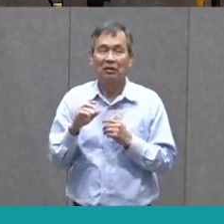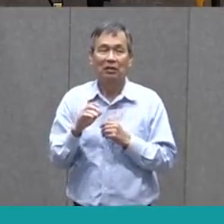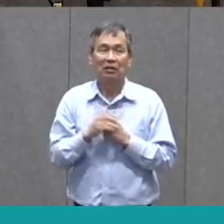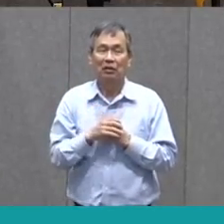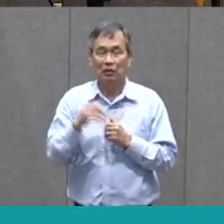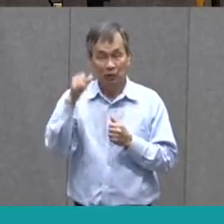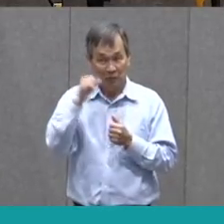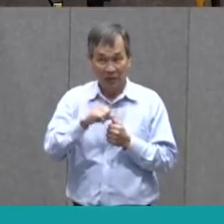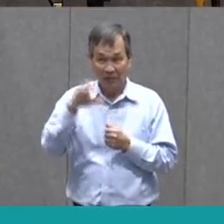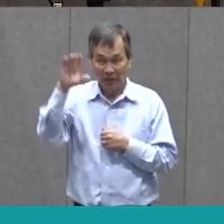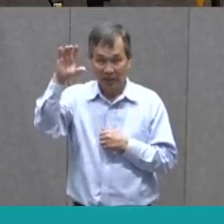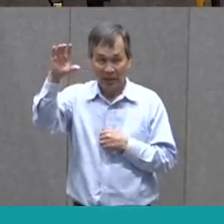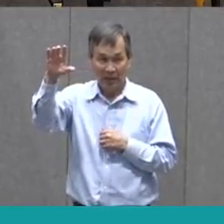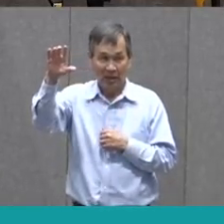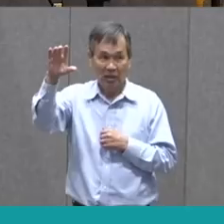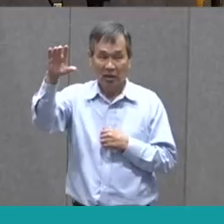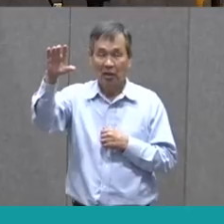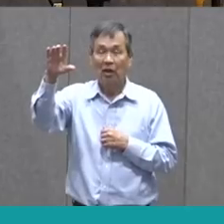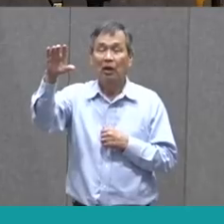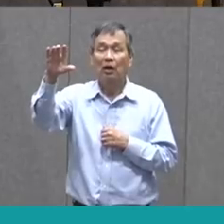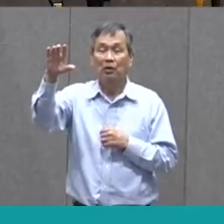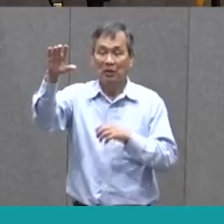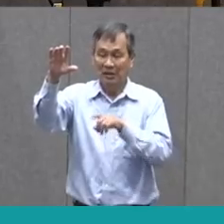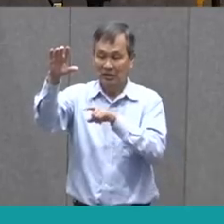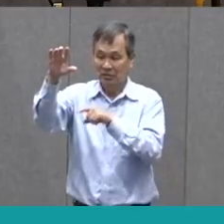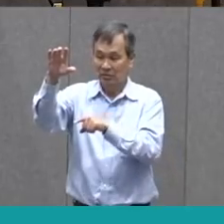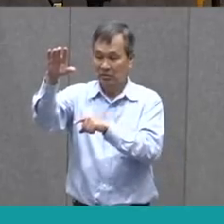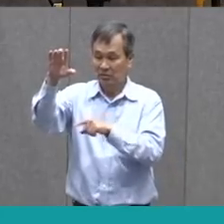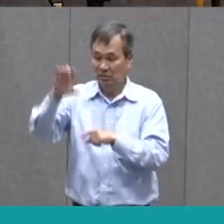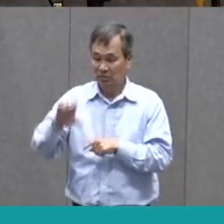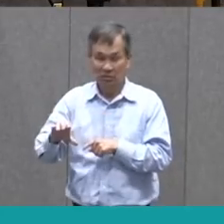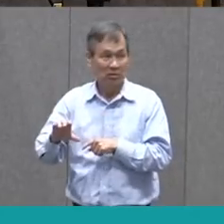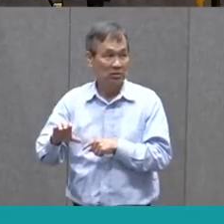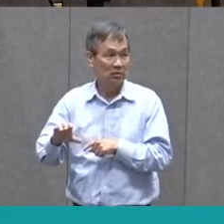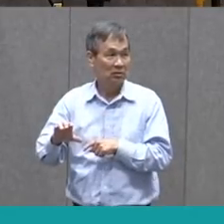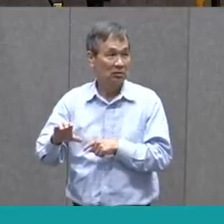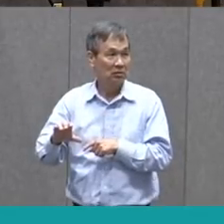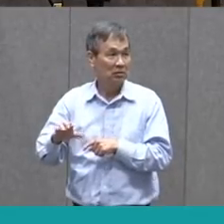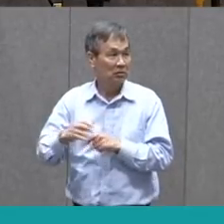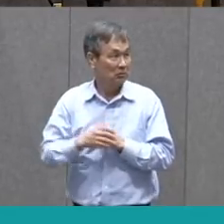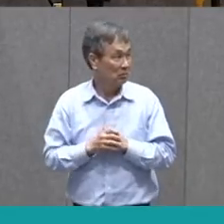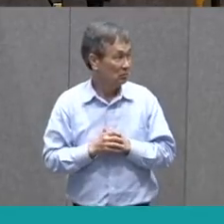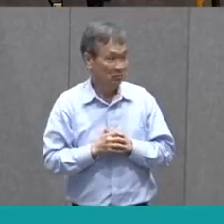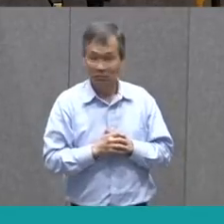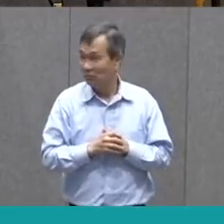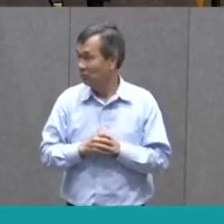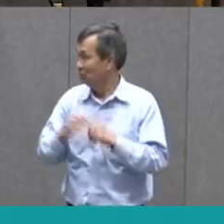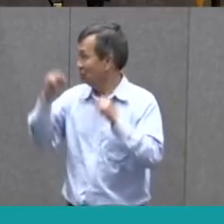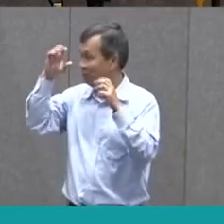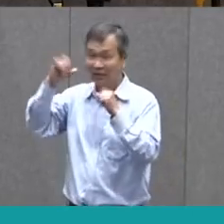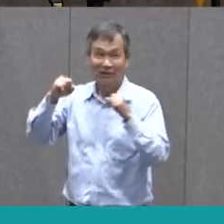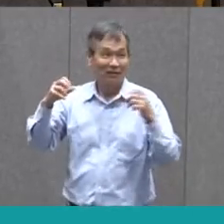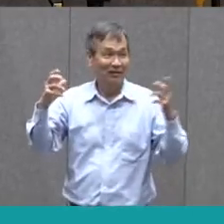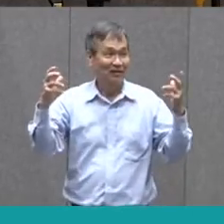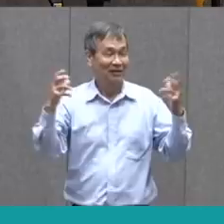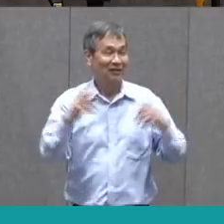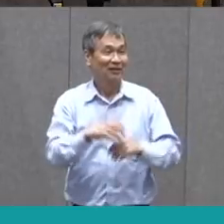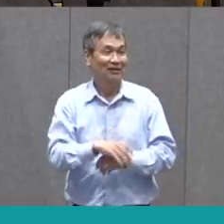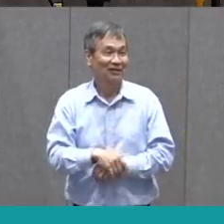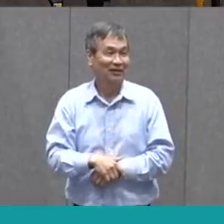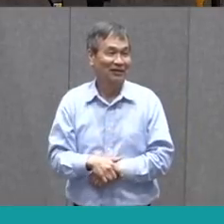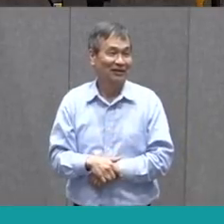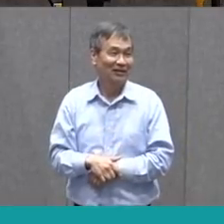Do you remember what goes down here in this bottom left? Oh no, surprise, that's okay.